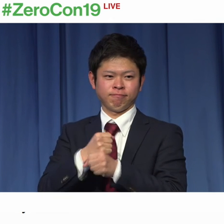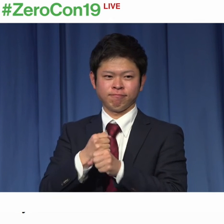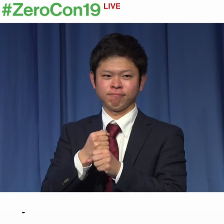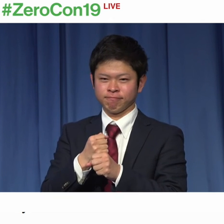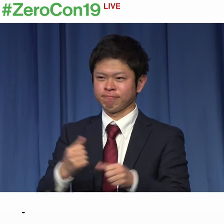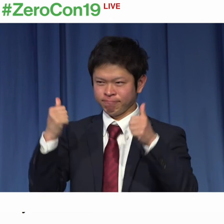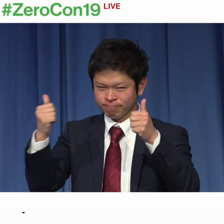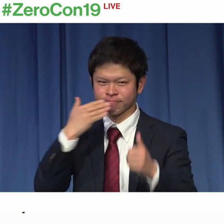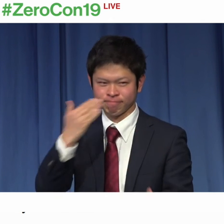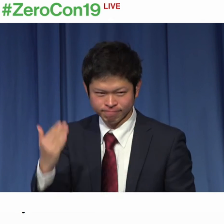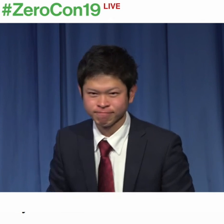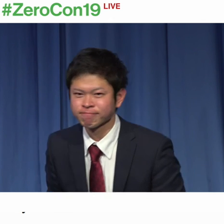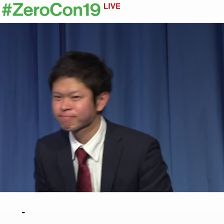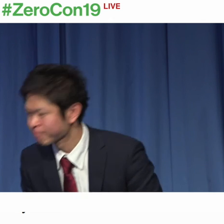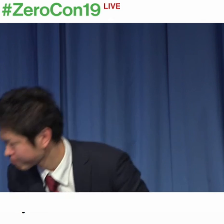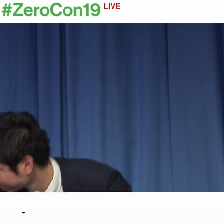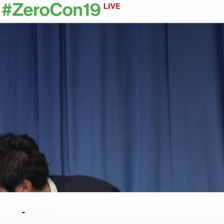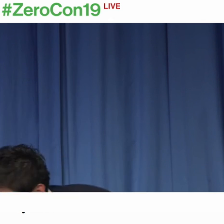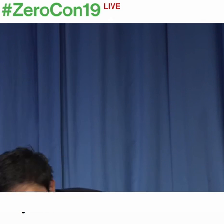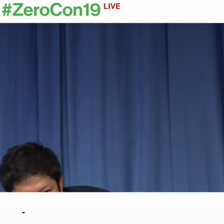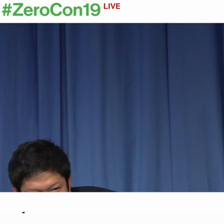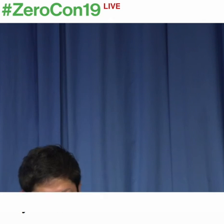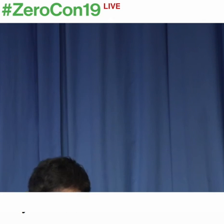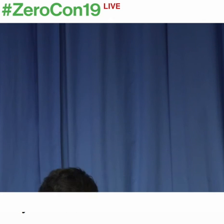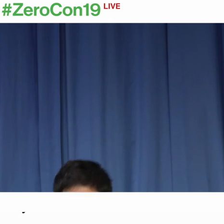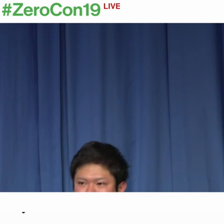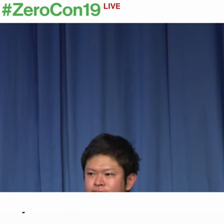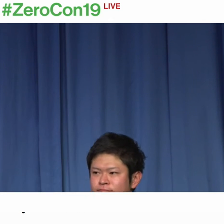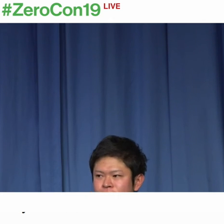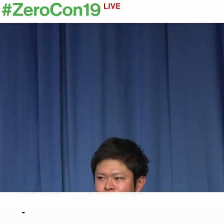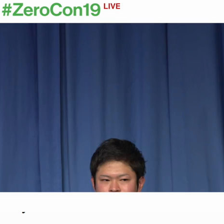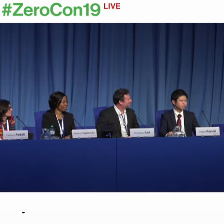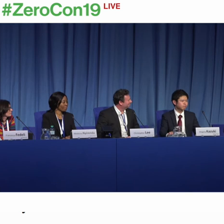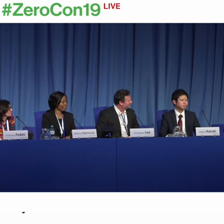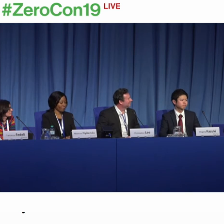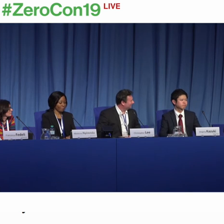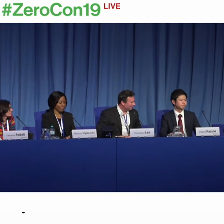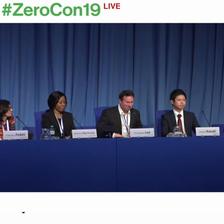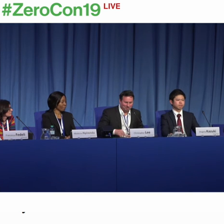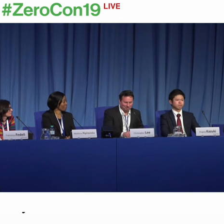-hearing people, and to give them access to TV programs. Thanks a lot.